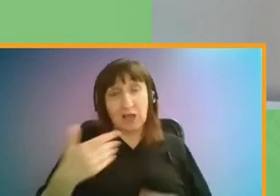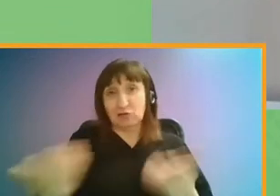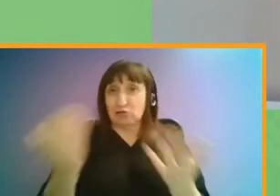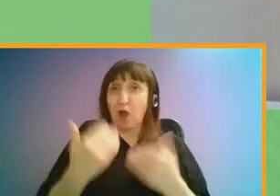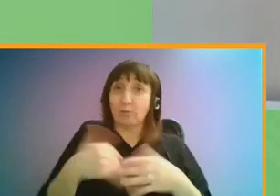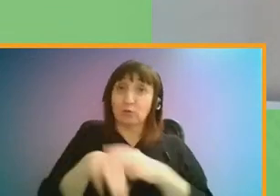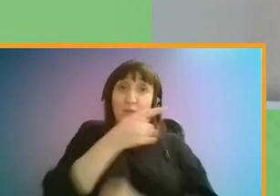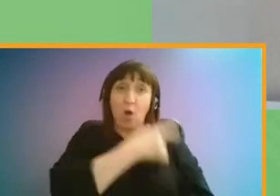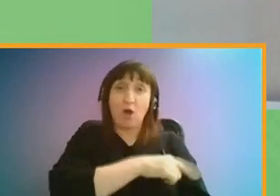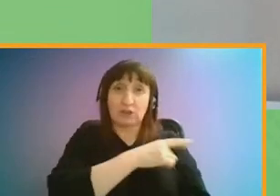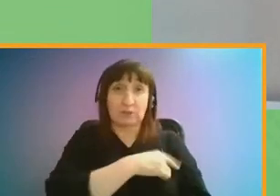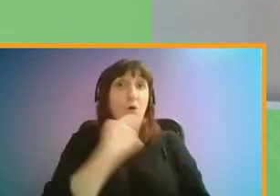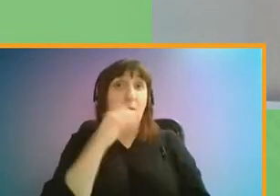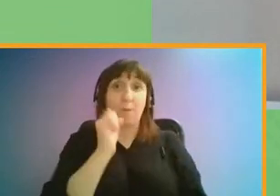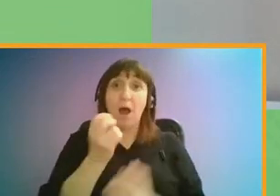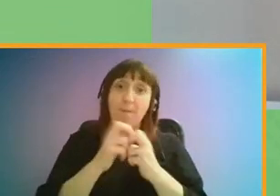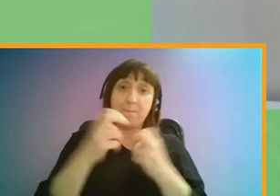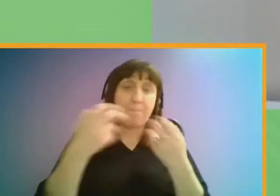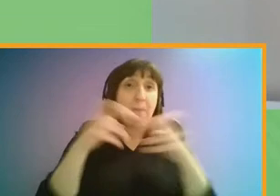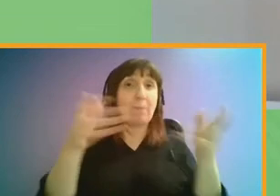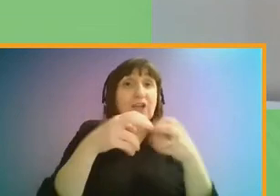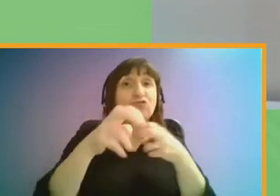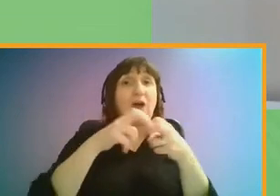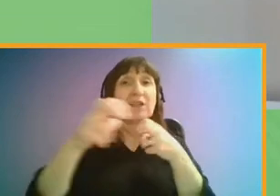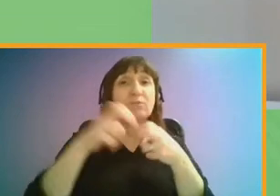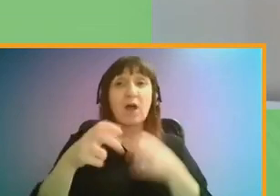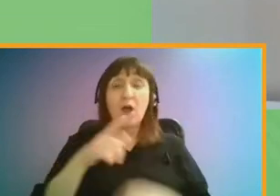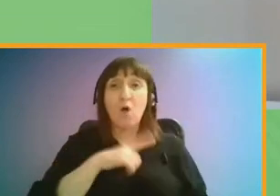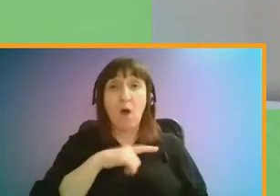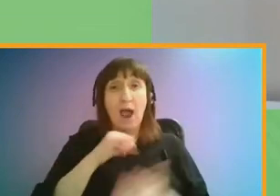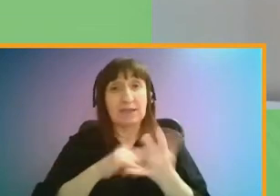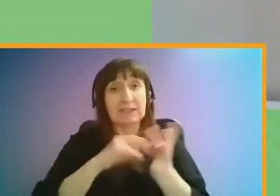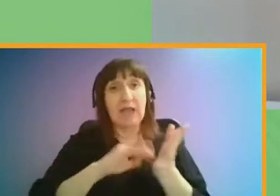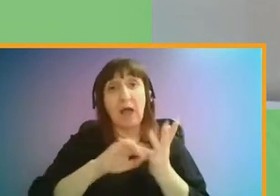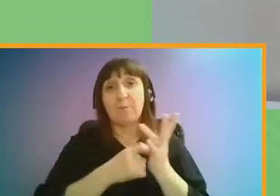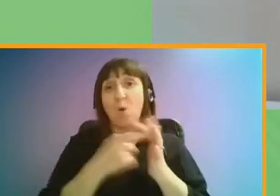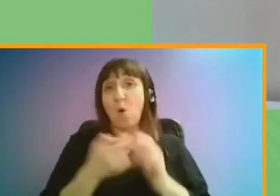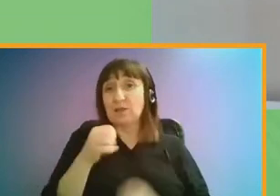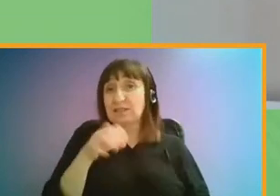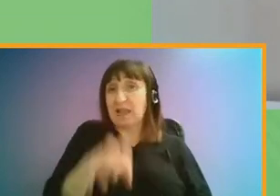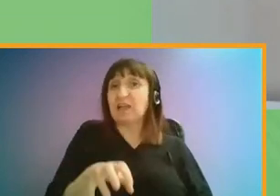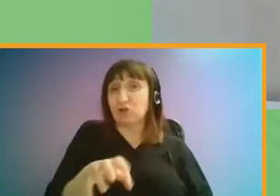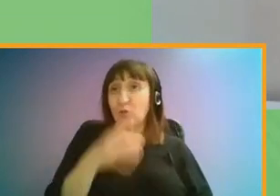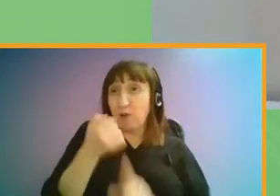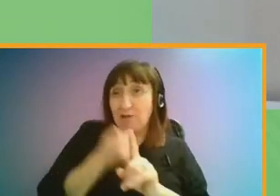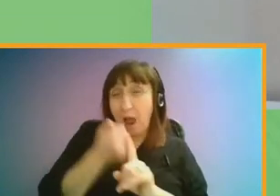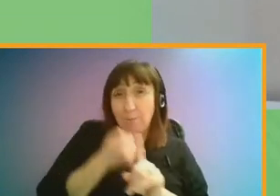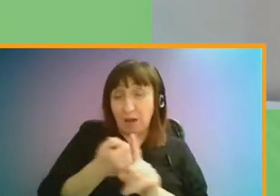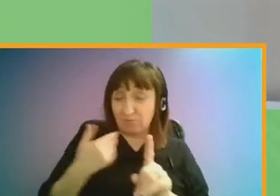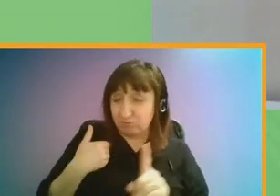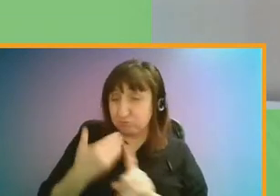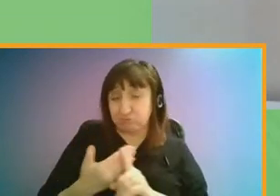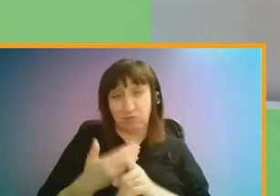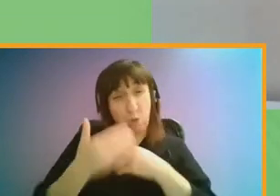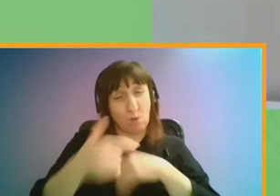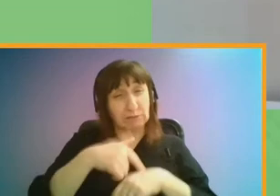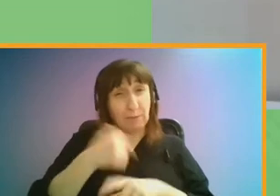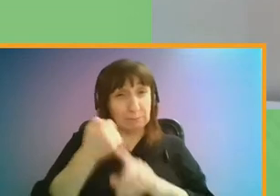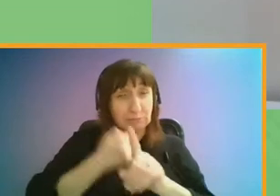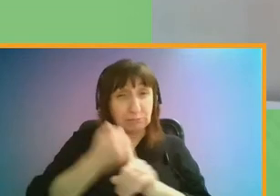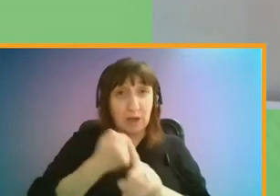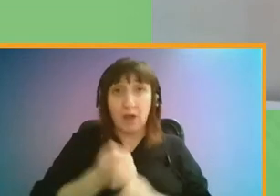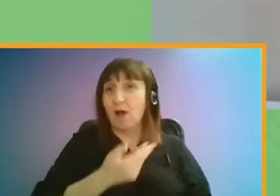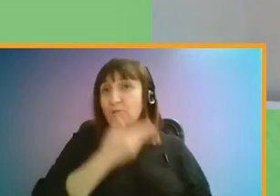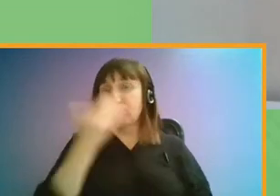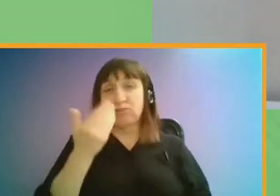by public transport because Stanmore Station which we've campaigned for for an extended period of time does not have a lift